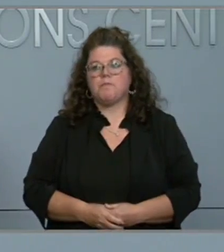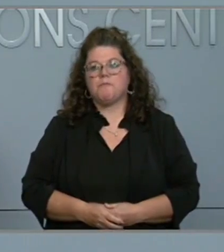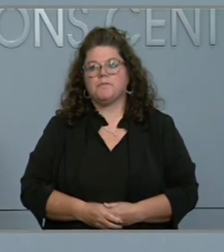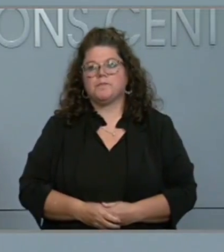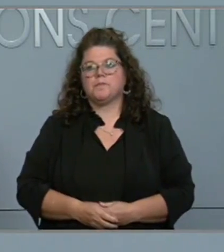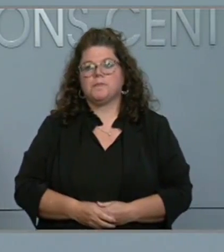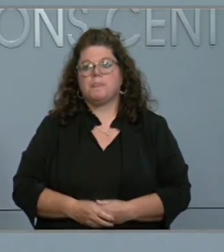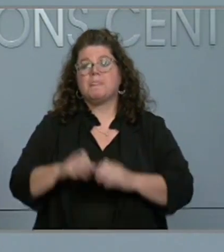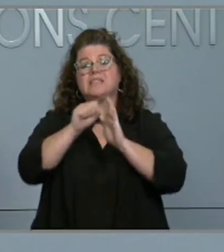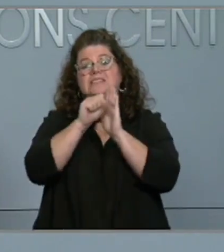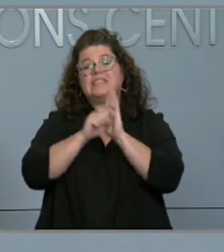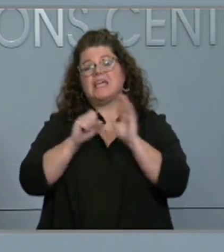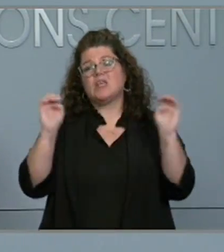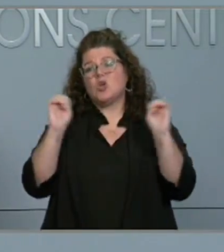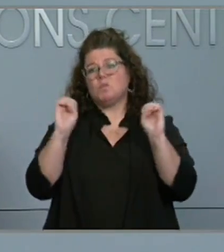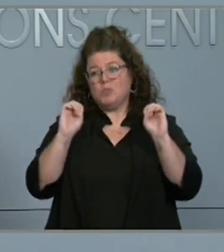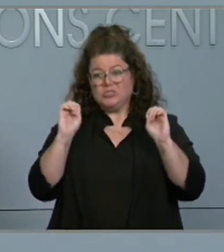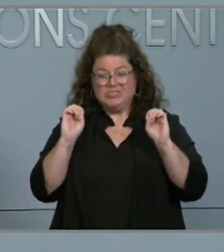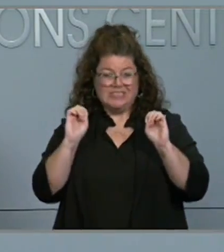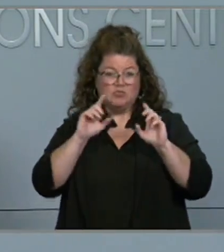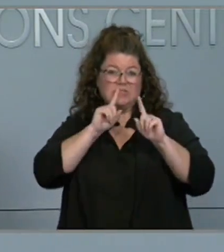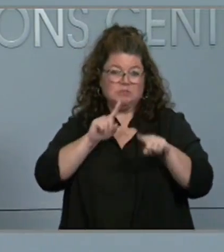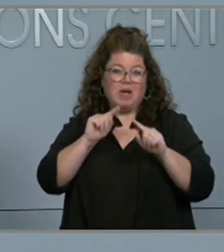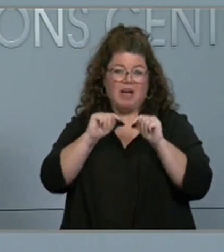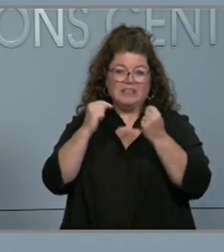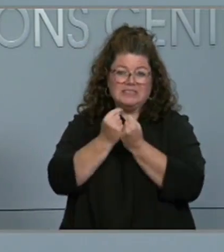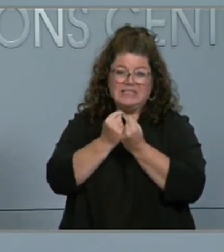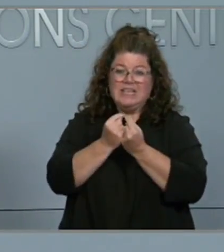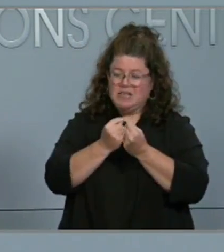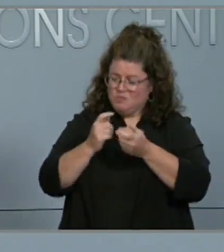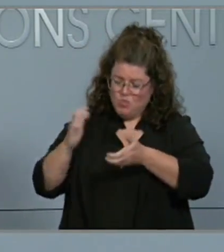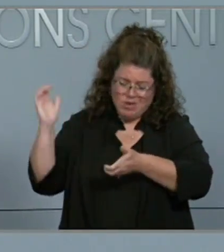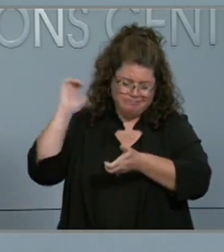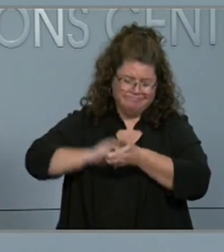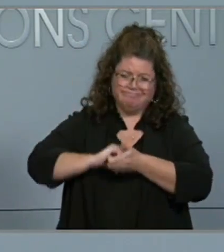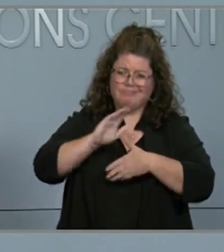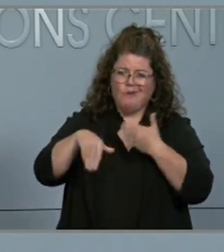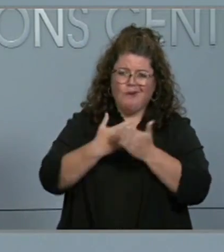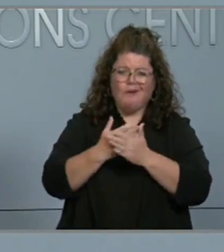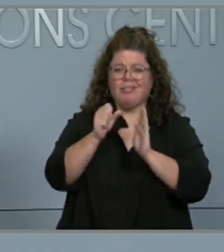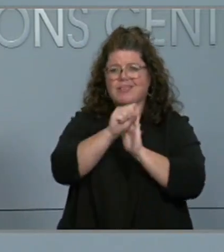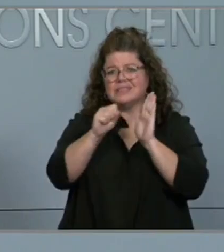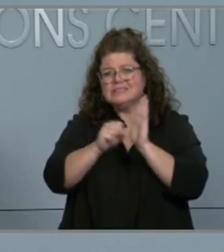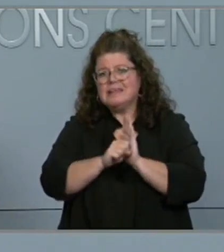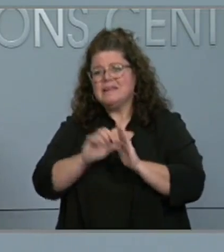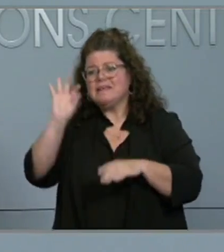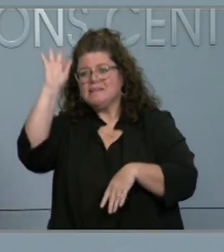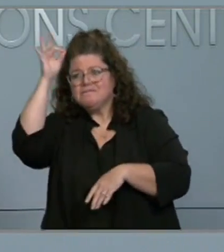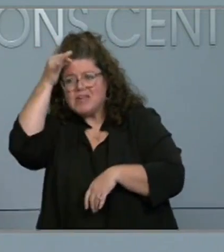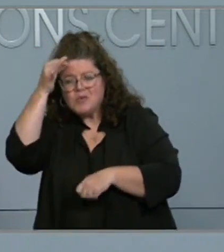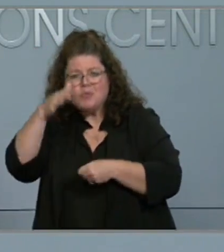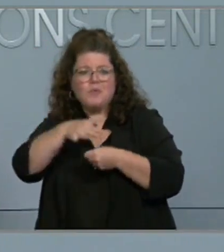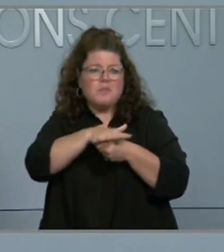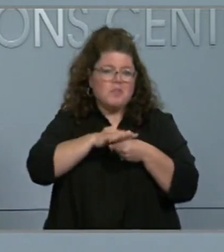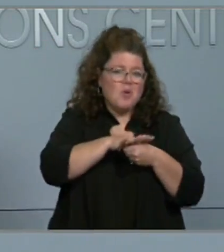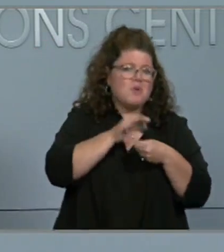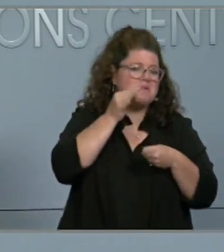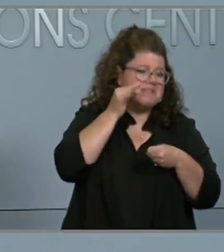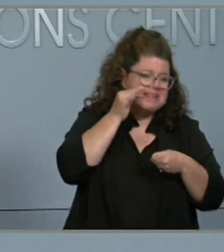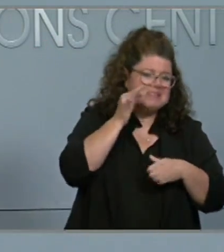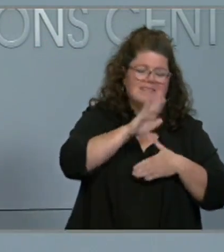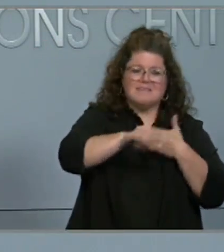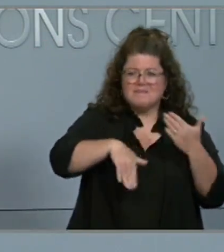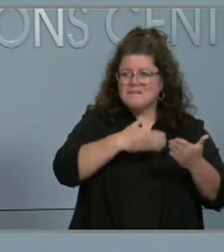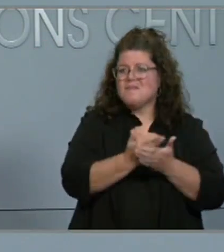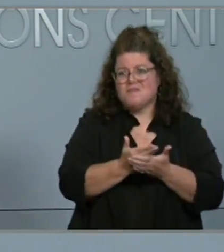response team, local, state, federal, tribal, non-profit, and volunteer agencies in the private sector remain engaged, and are working to ensure the